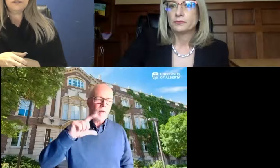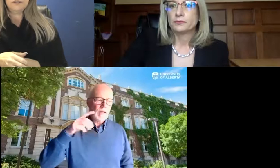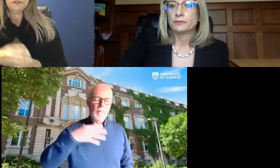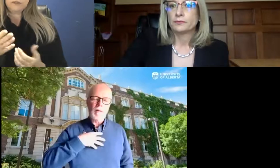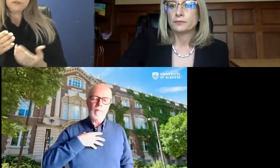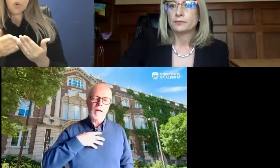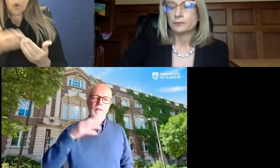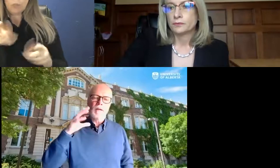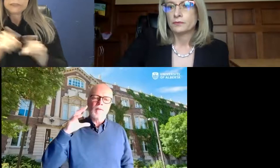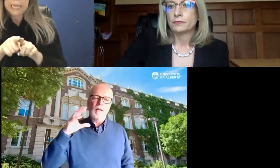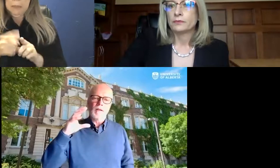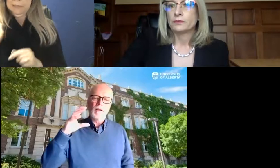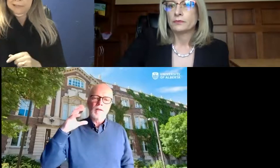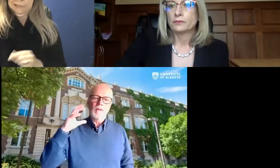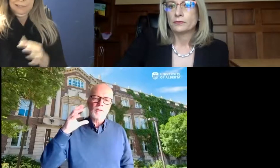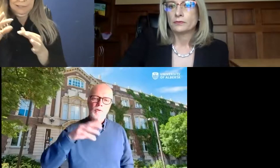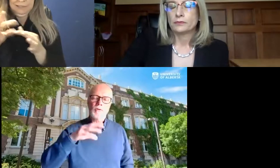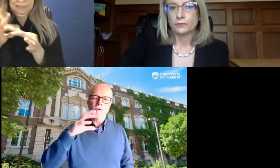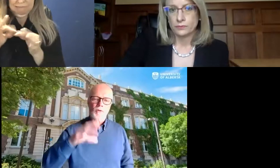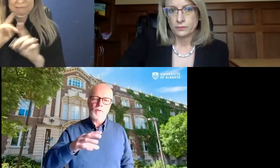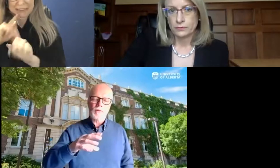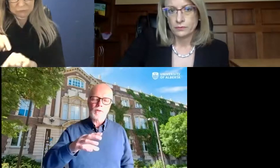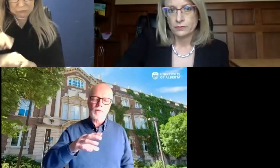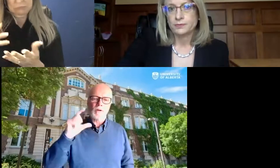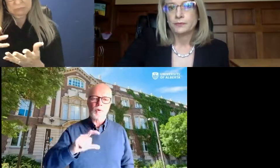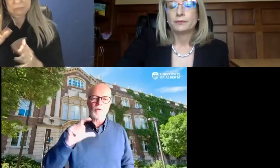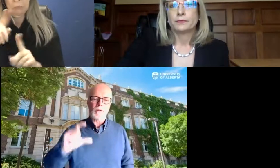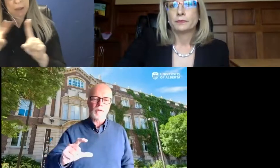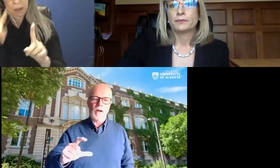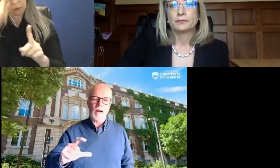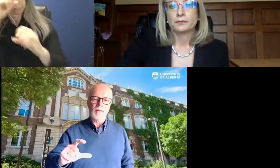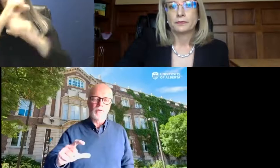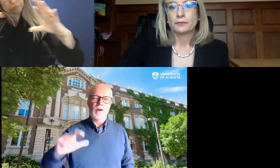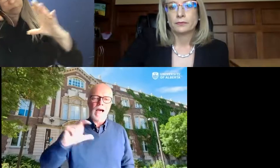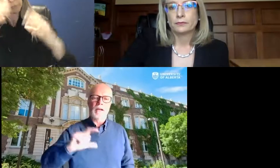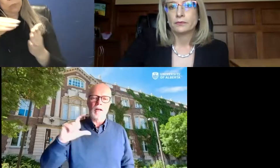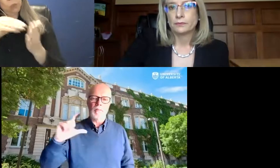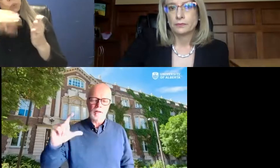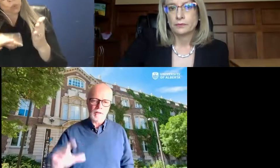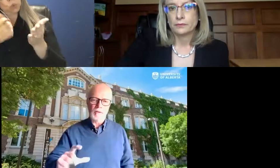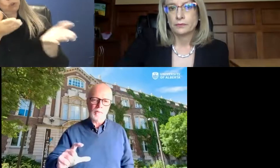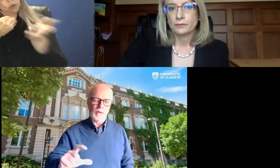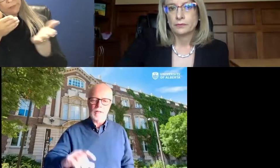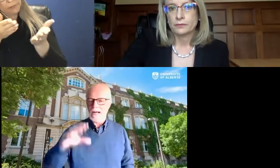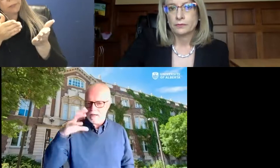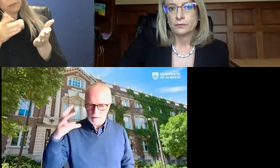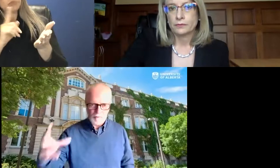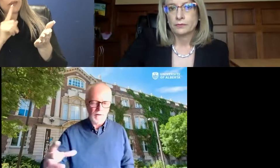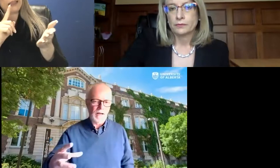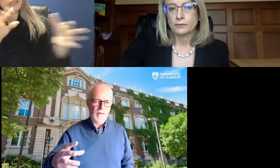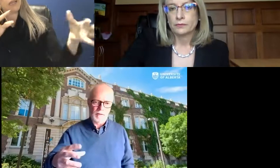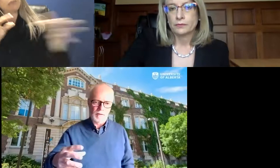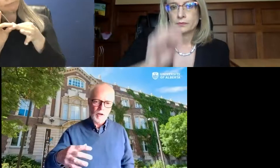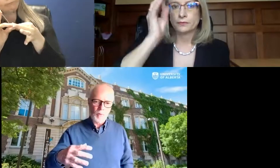In my mind, the student services closely tied to academic disciplines, academic